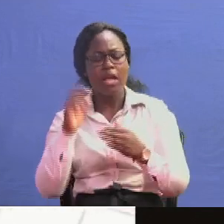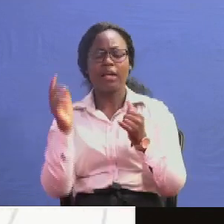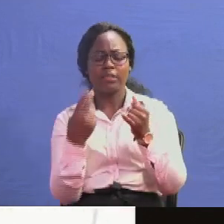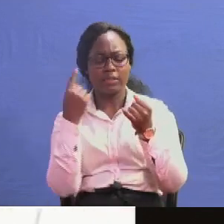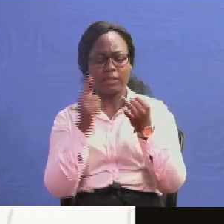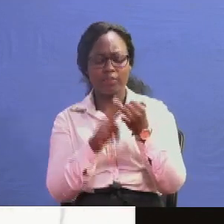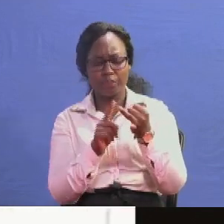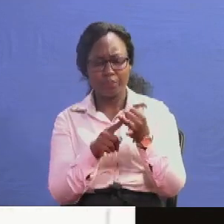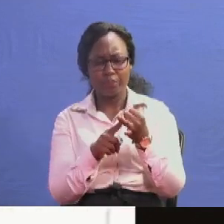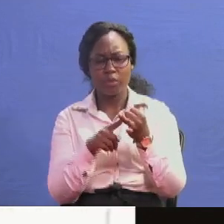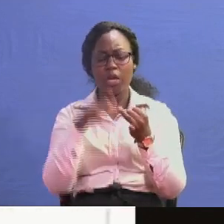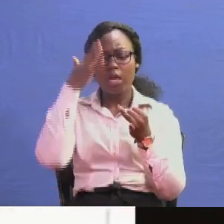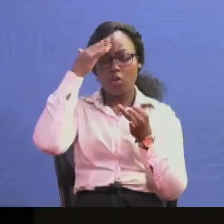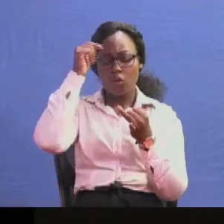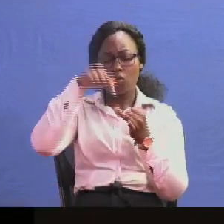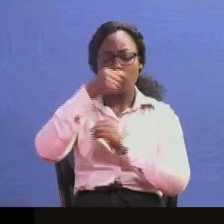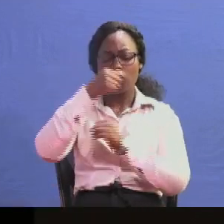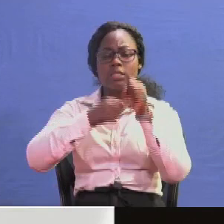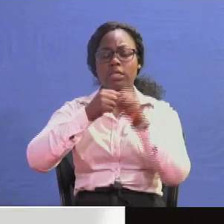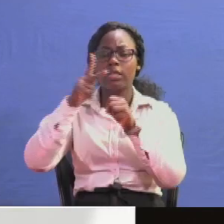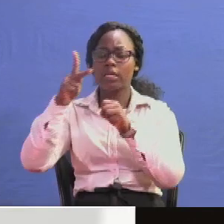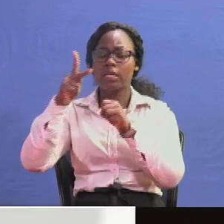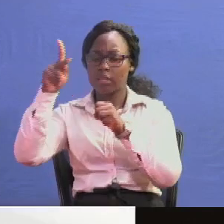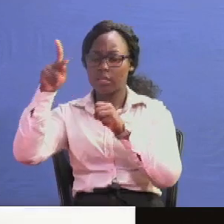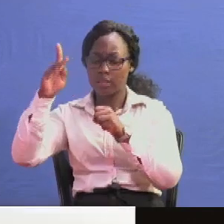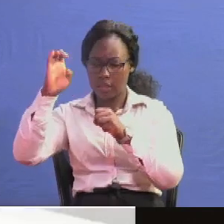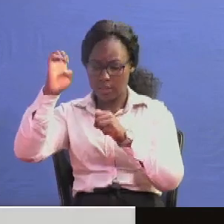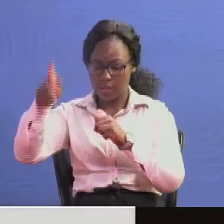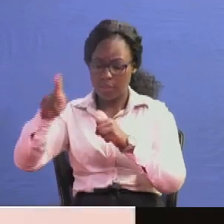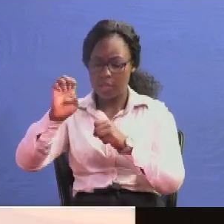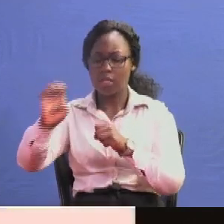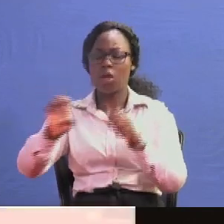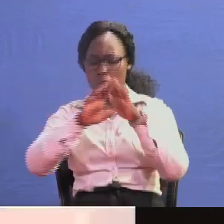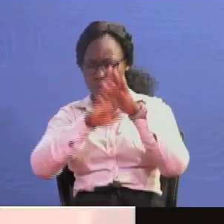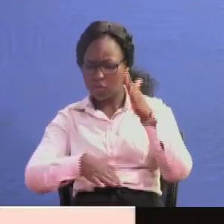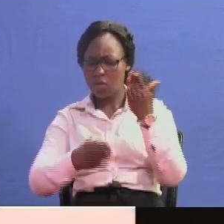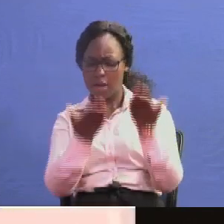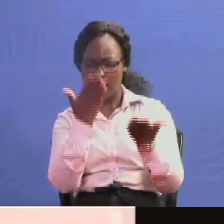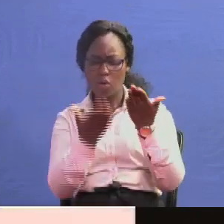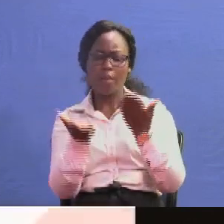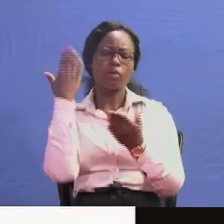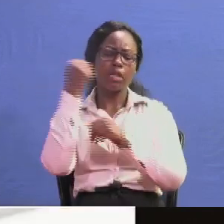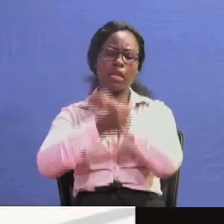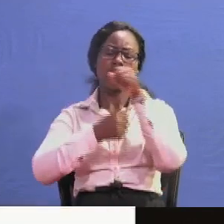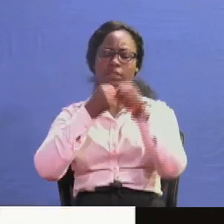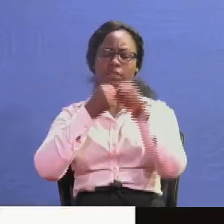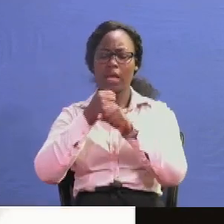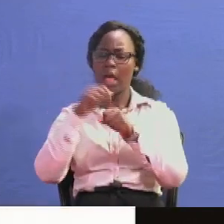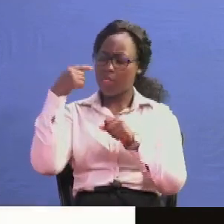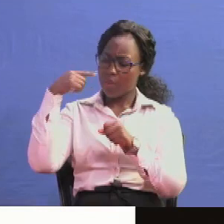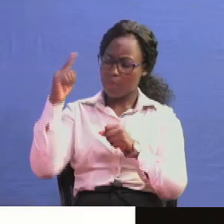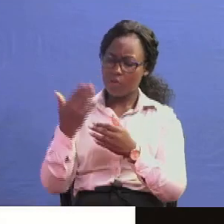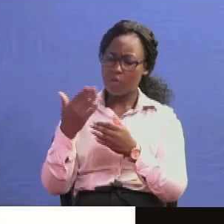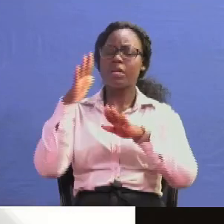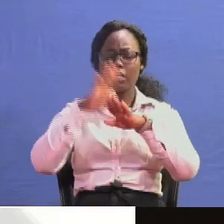you would have realized that this year's kcp was lower than last year's kcp the performance was not